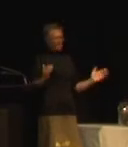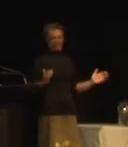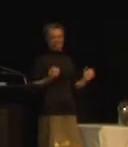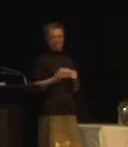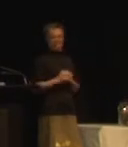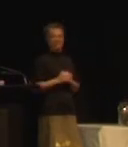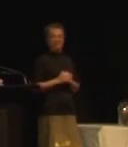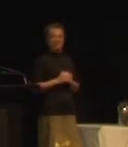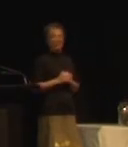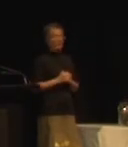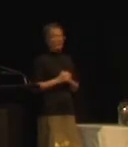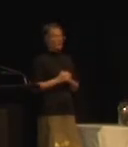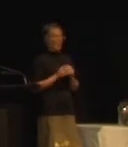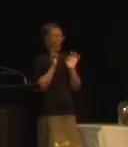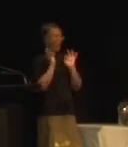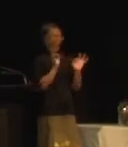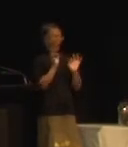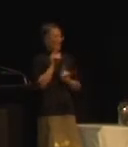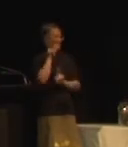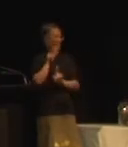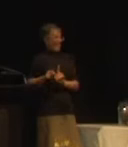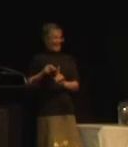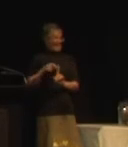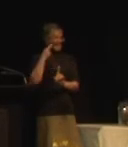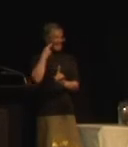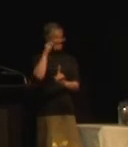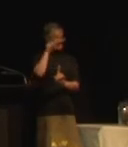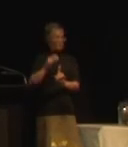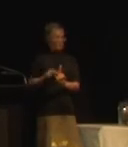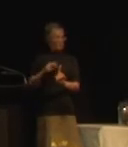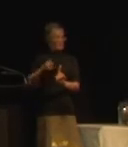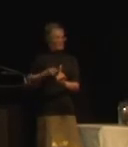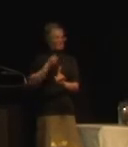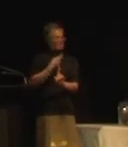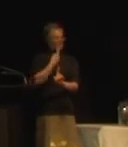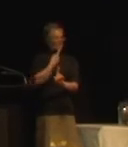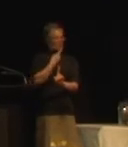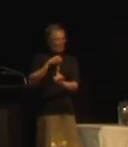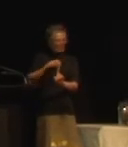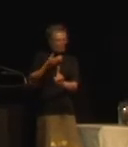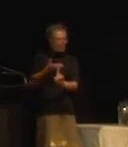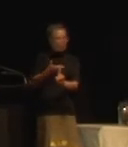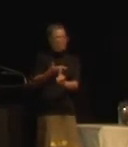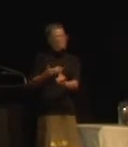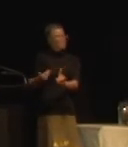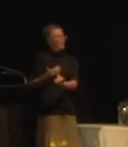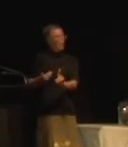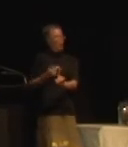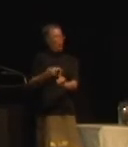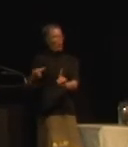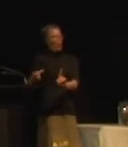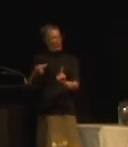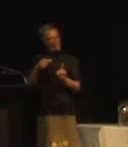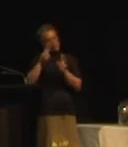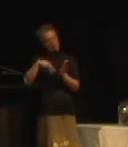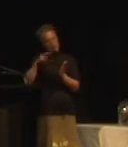Ideally, the deaf presenter would be supplied with the script and the background information at least a week in advance so they had time